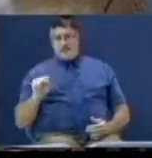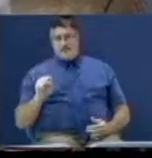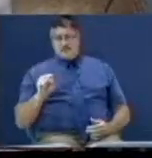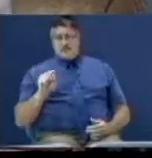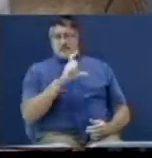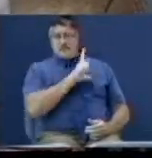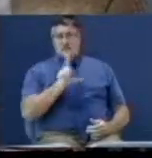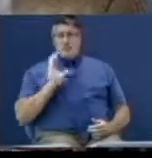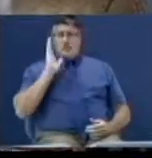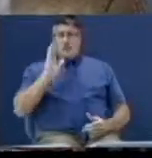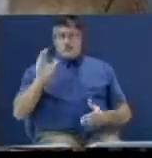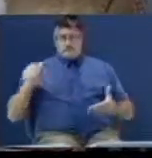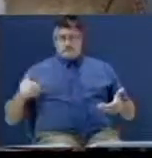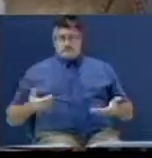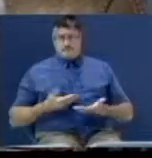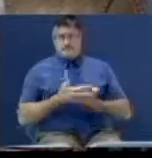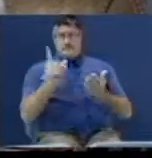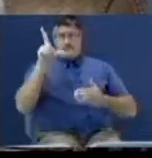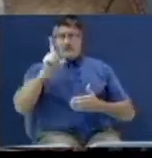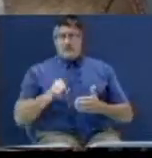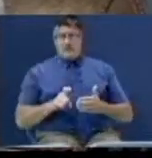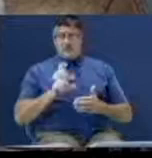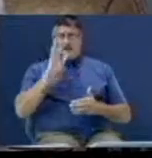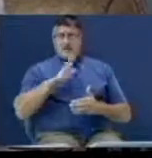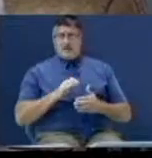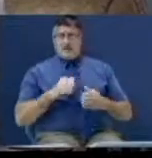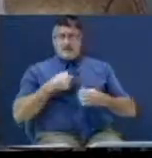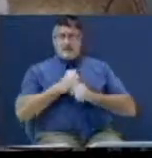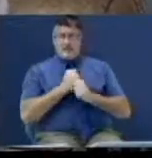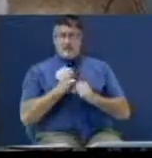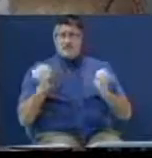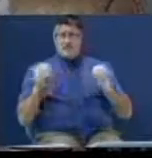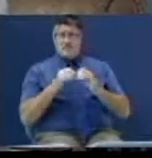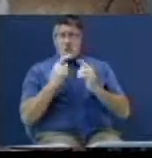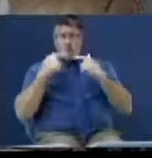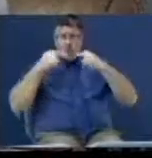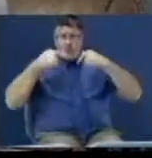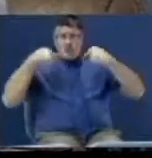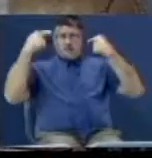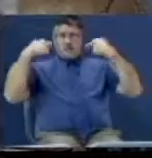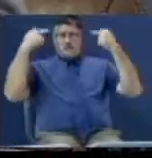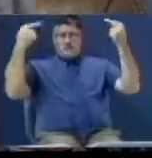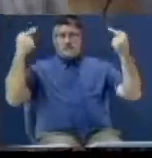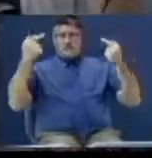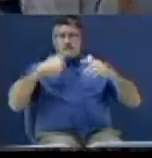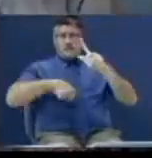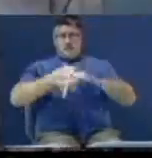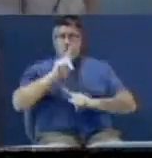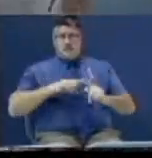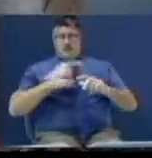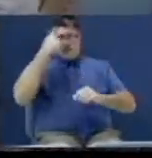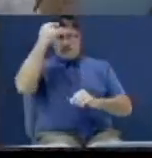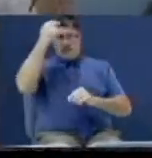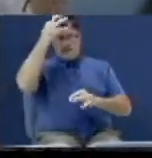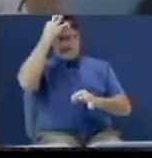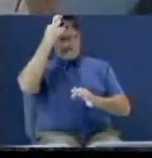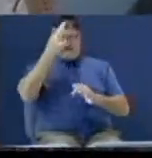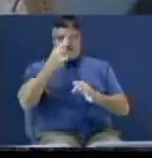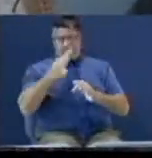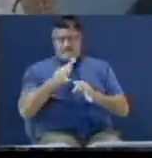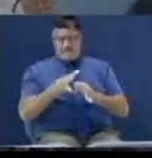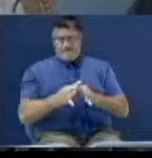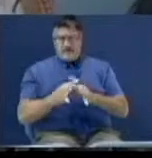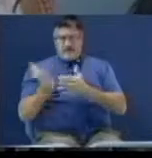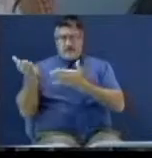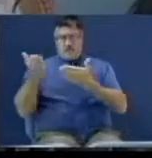I've got a God that can take us further than we've ever went before. If we get some people of faith that will give time to say, God, I believe you'll do